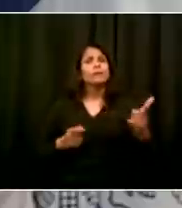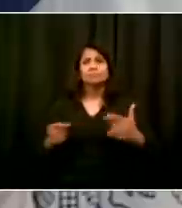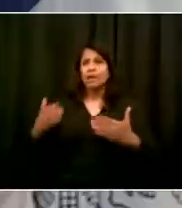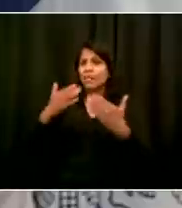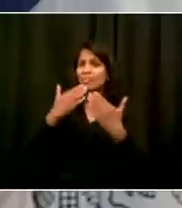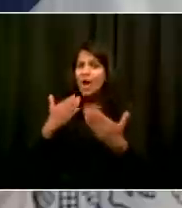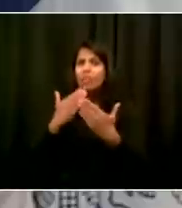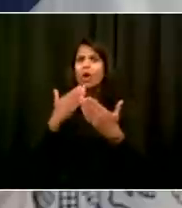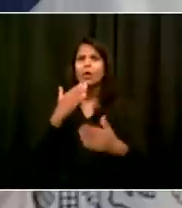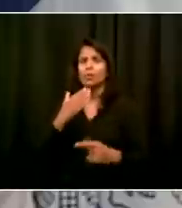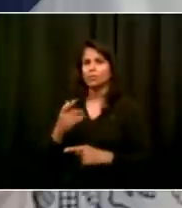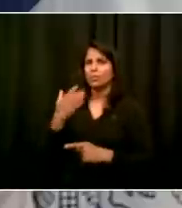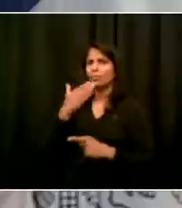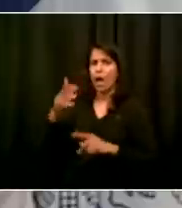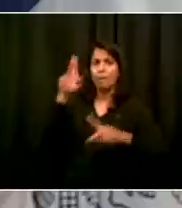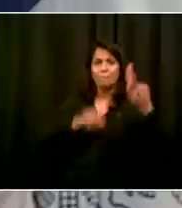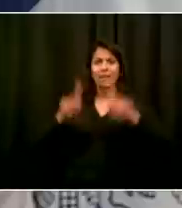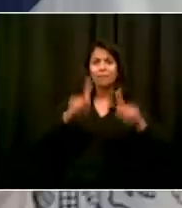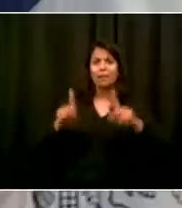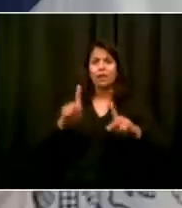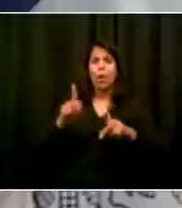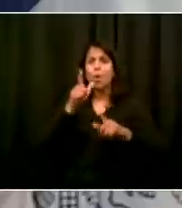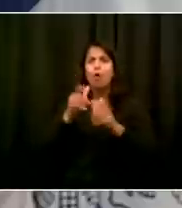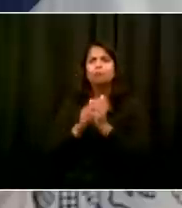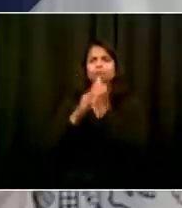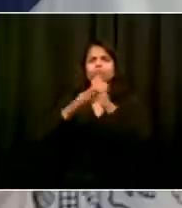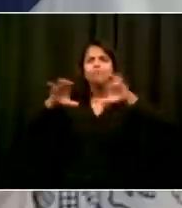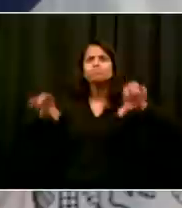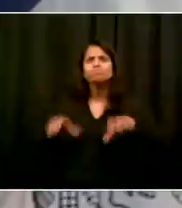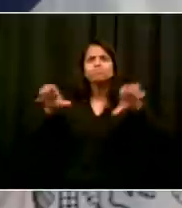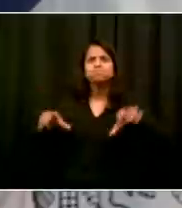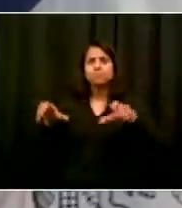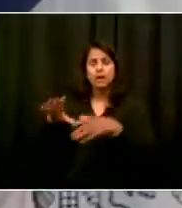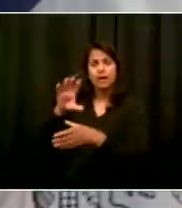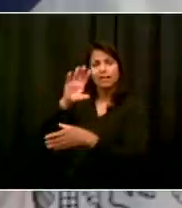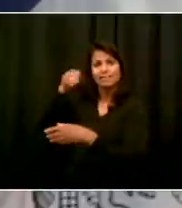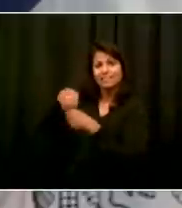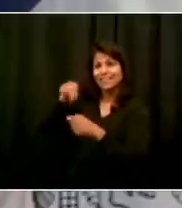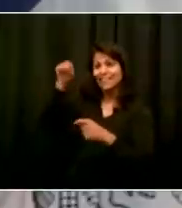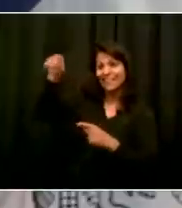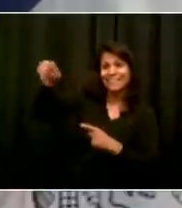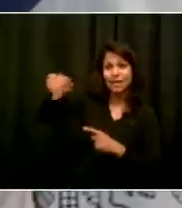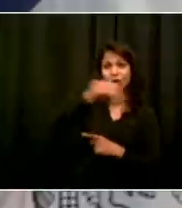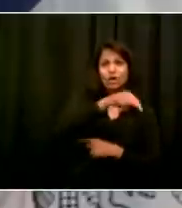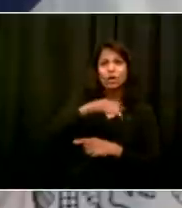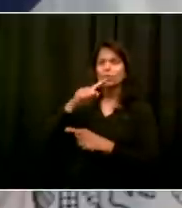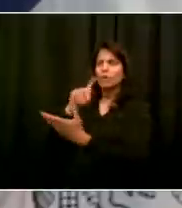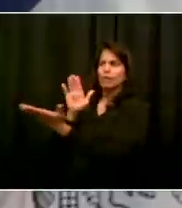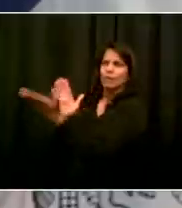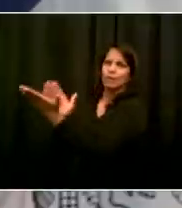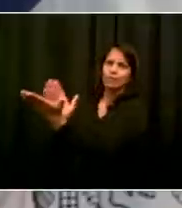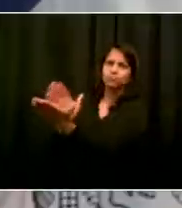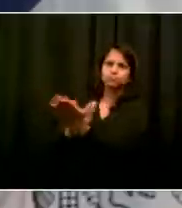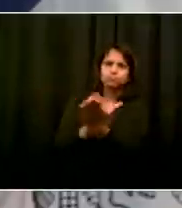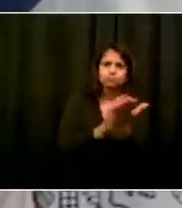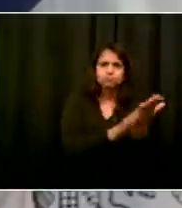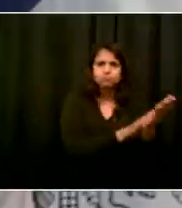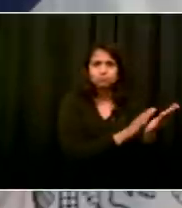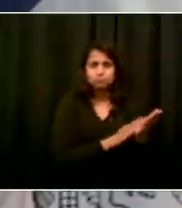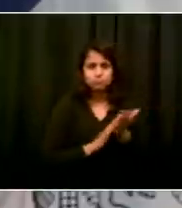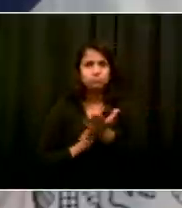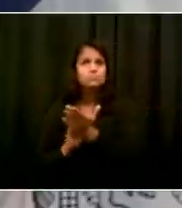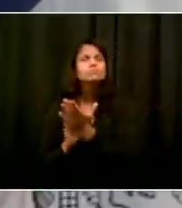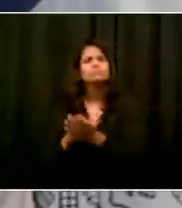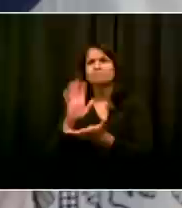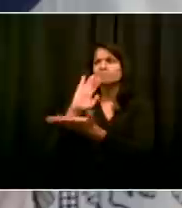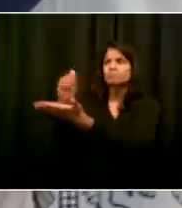want to thank the many, many community leaders. I've been on numerous group conference calls and calls with